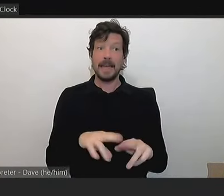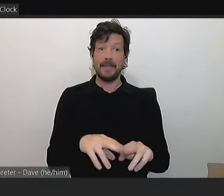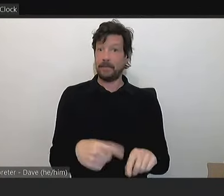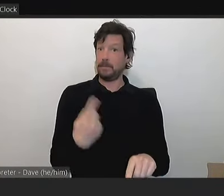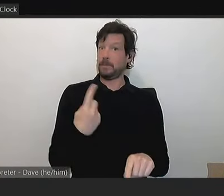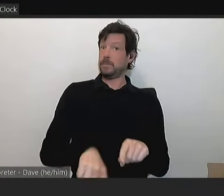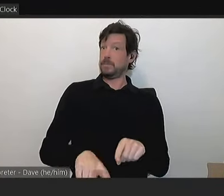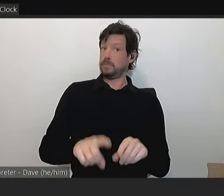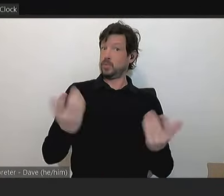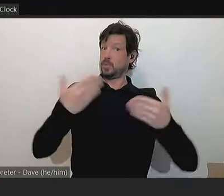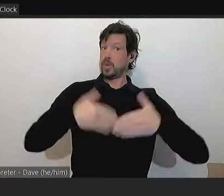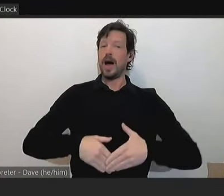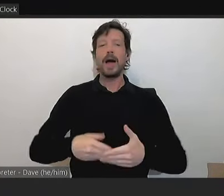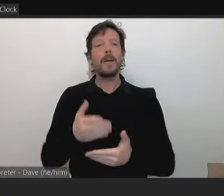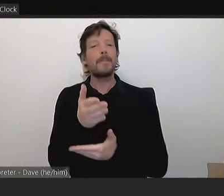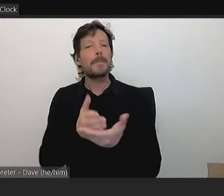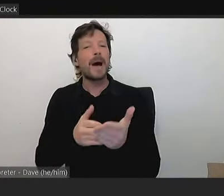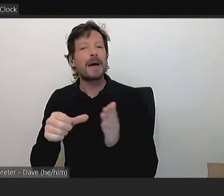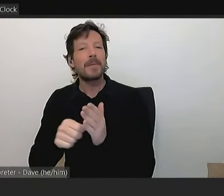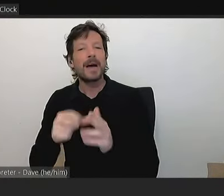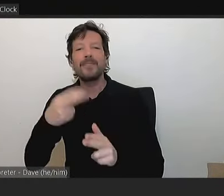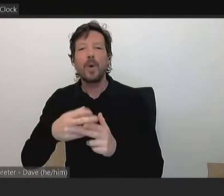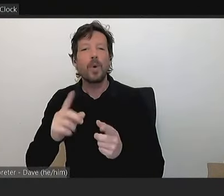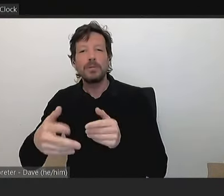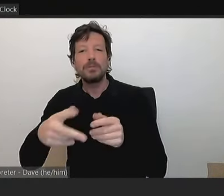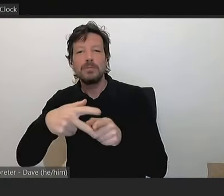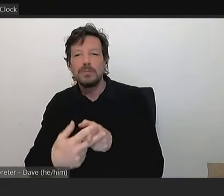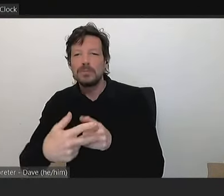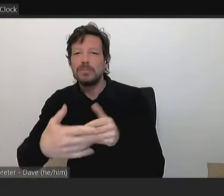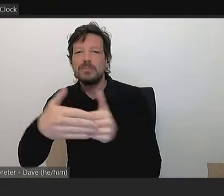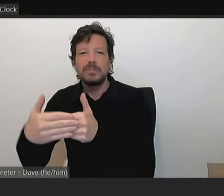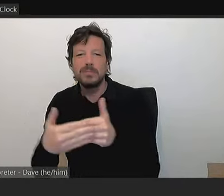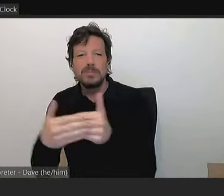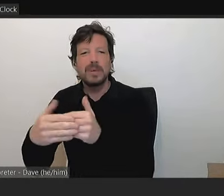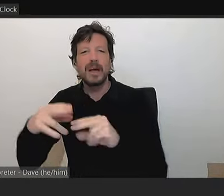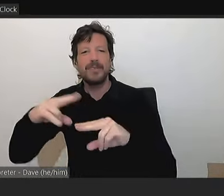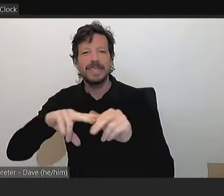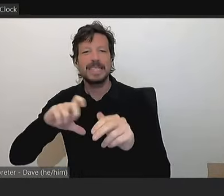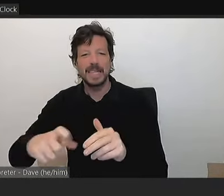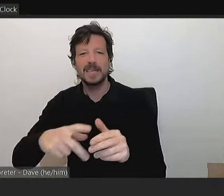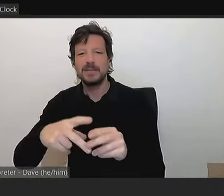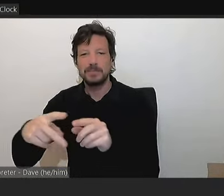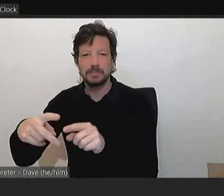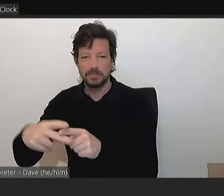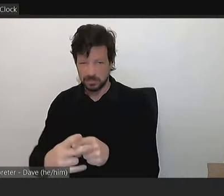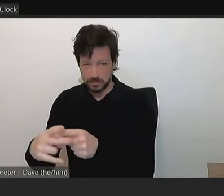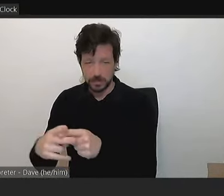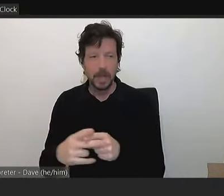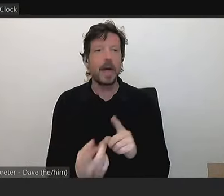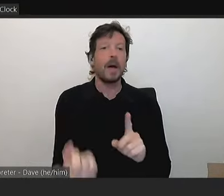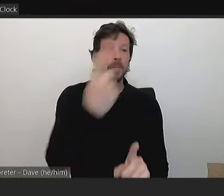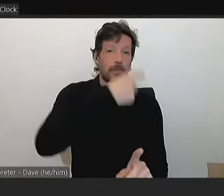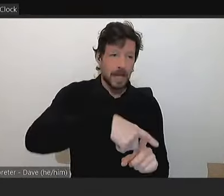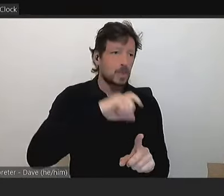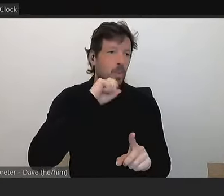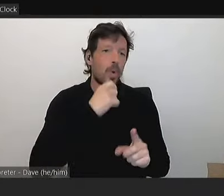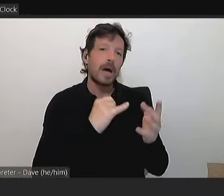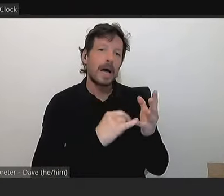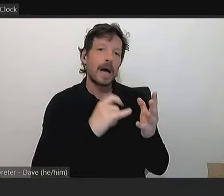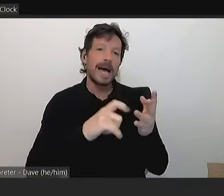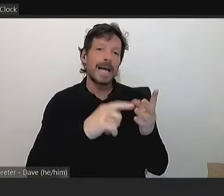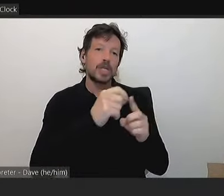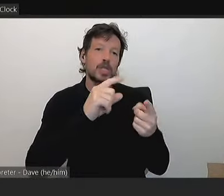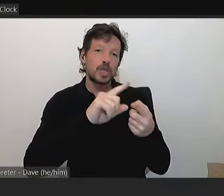will be used for essential maintenance of the facility and part of that will also be used to undertake a scoping study to